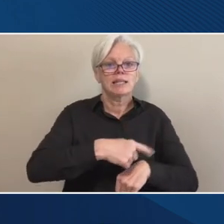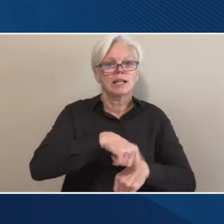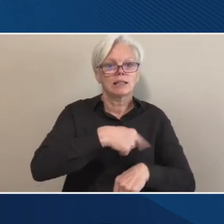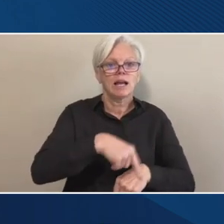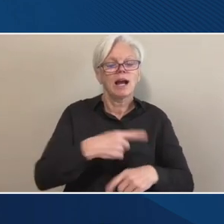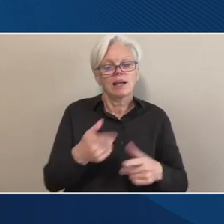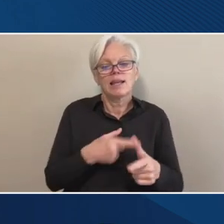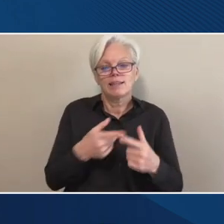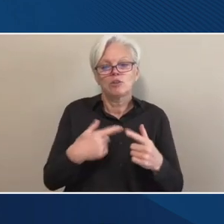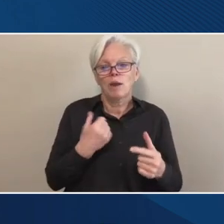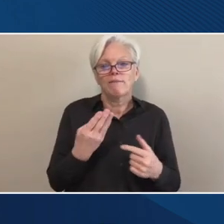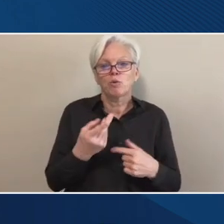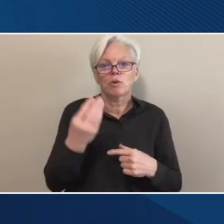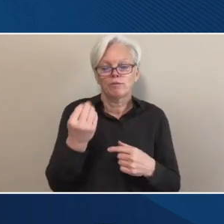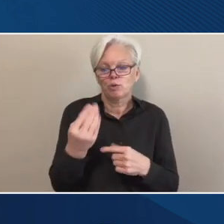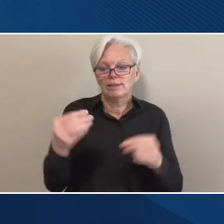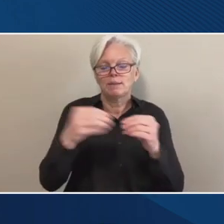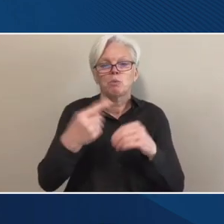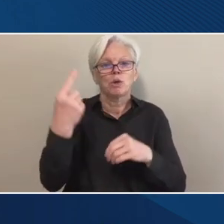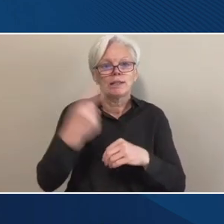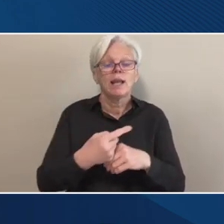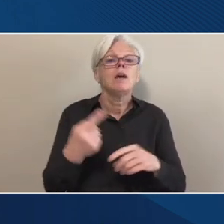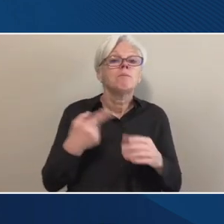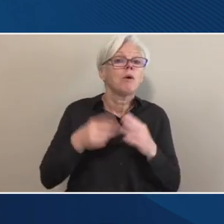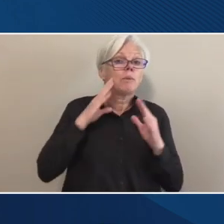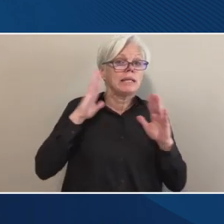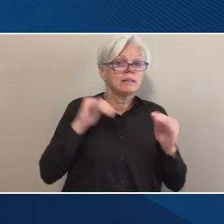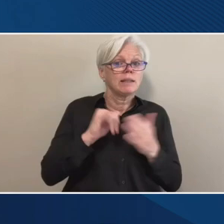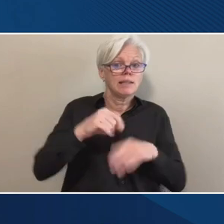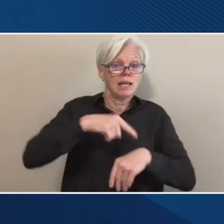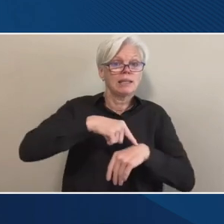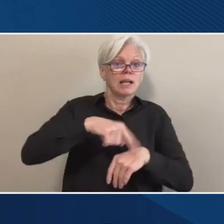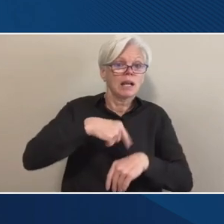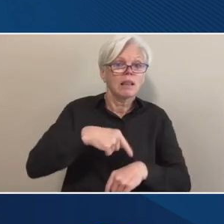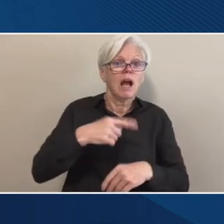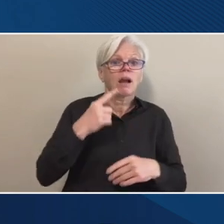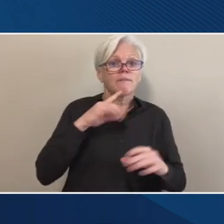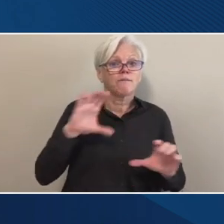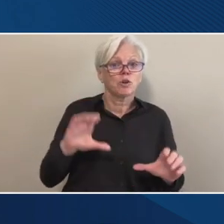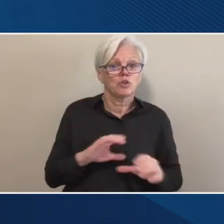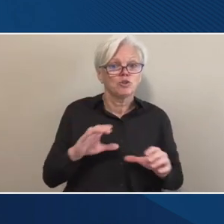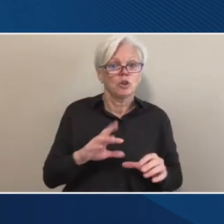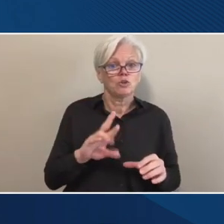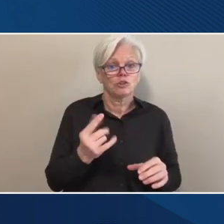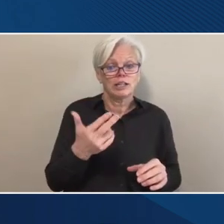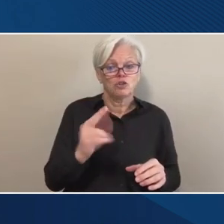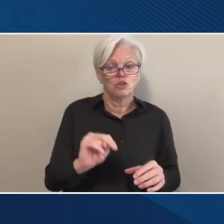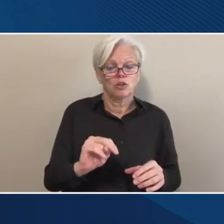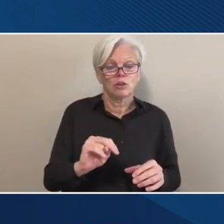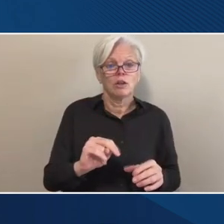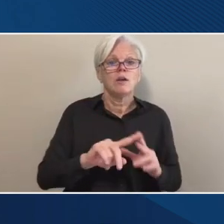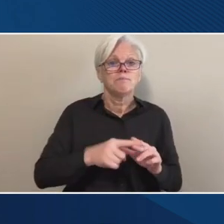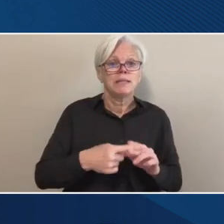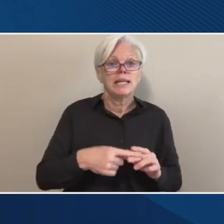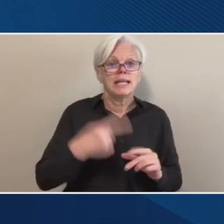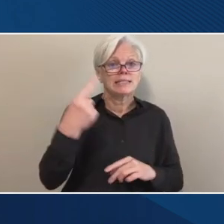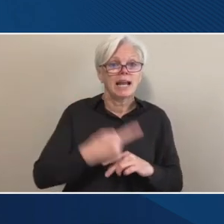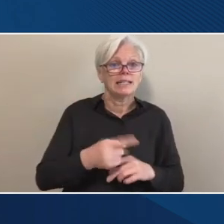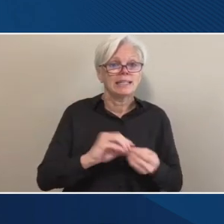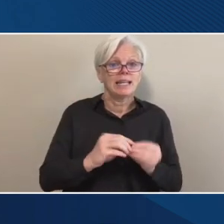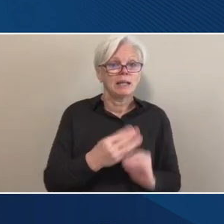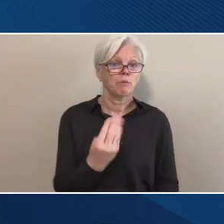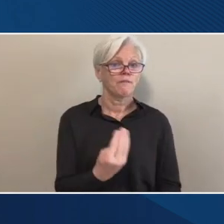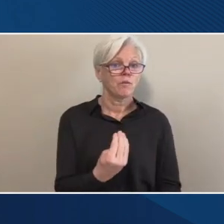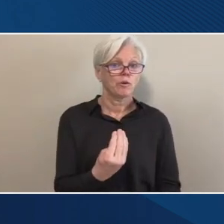days. So the expectation though is that the clock for, um, doing the returns begins on the 14th day. Um, and